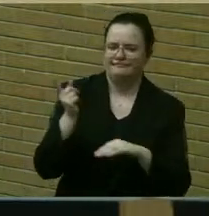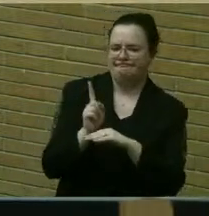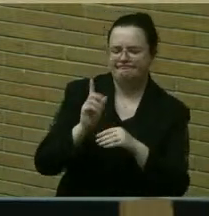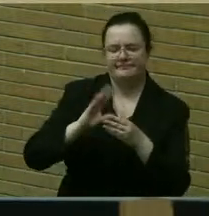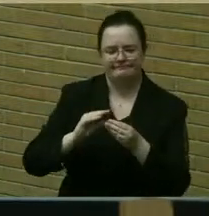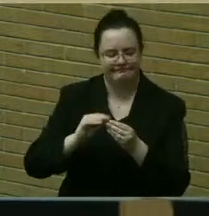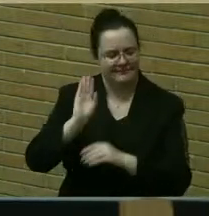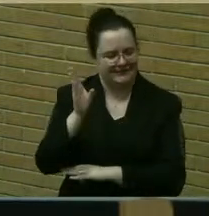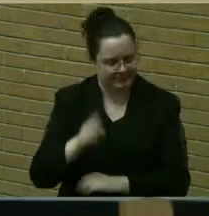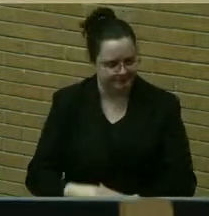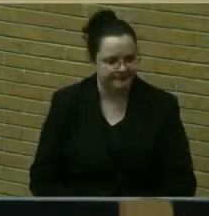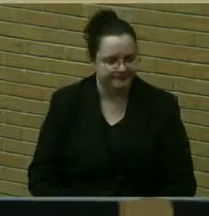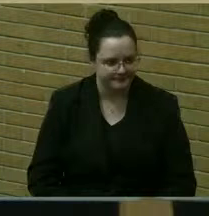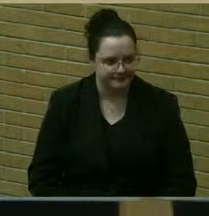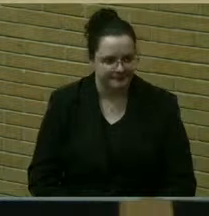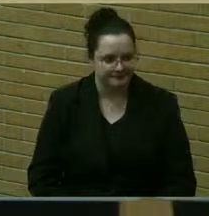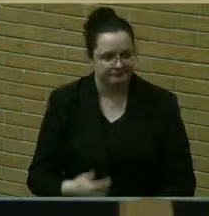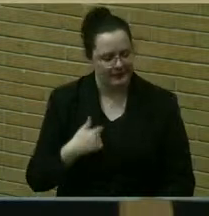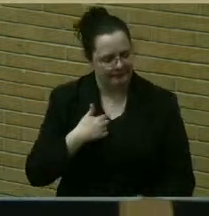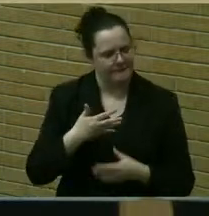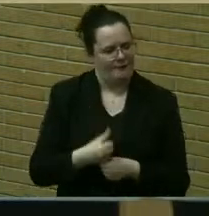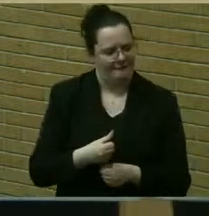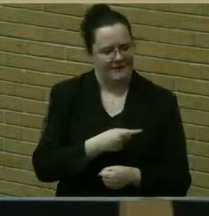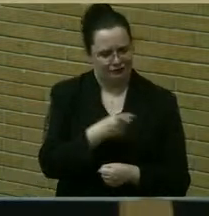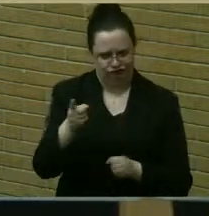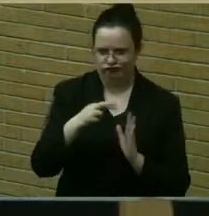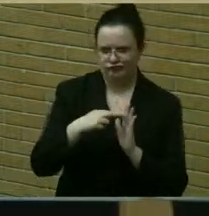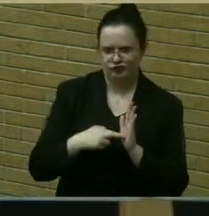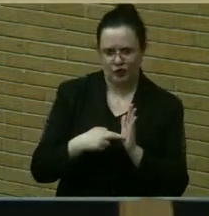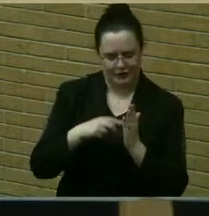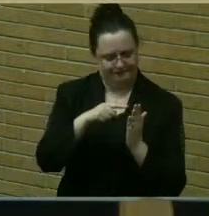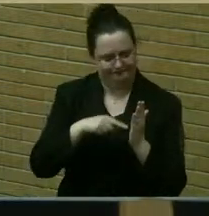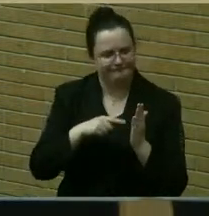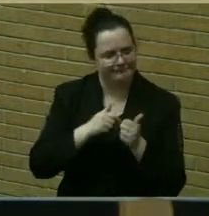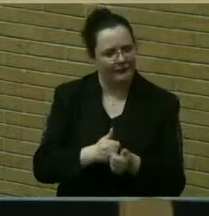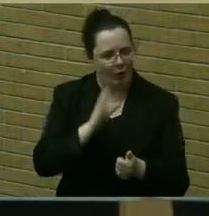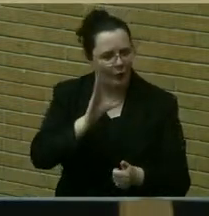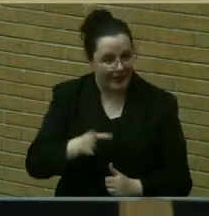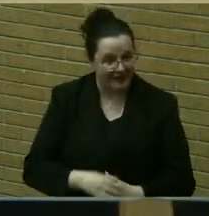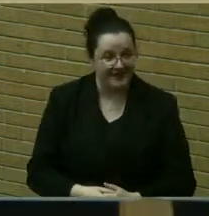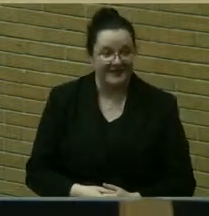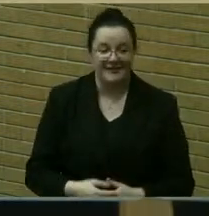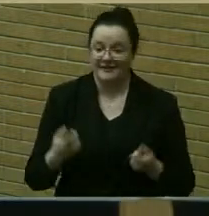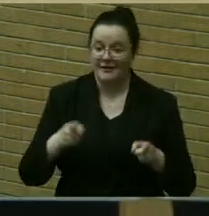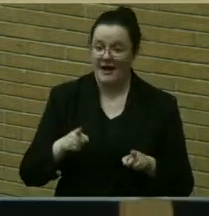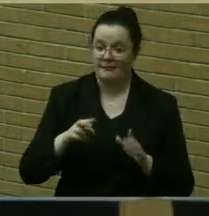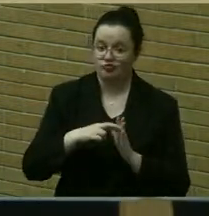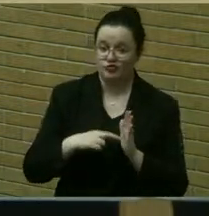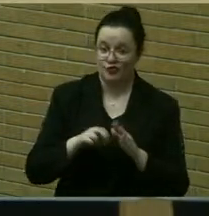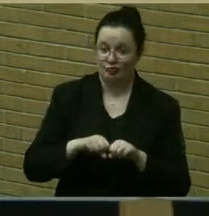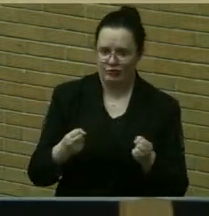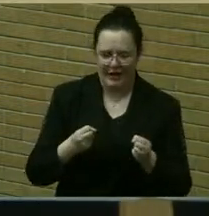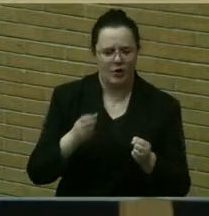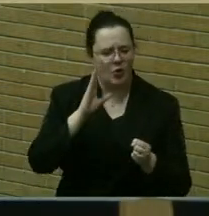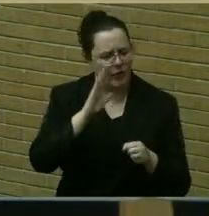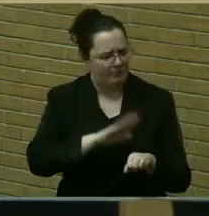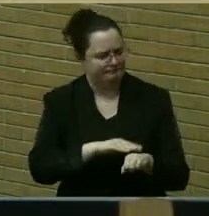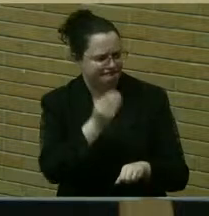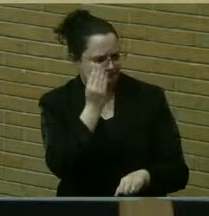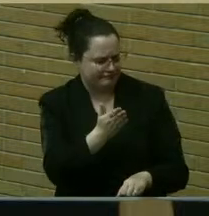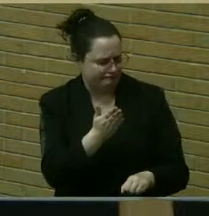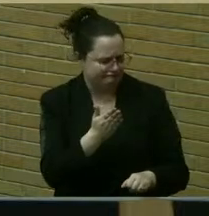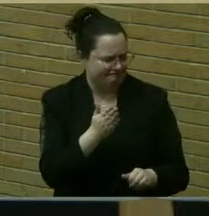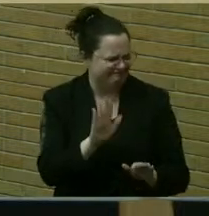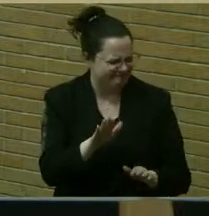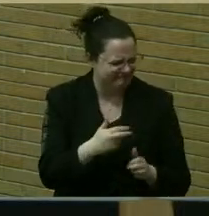I'm confident you'll follow those rules. If you don't, we'll let you know that there is a problem. We